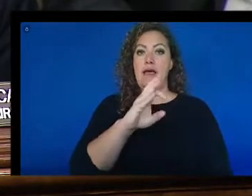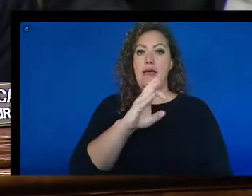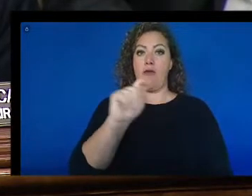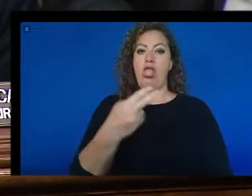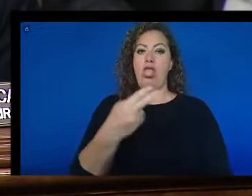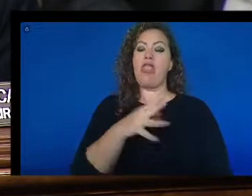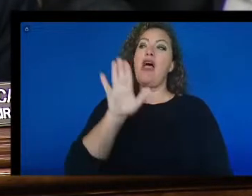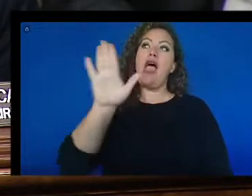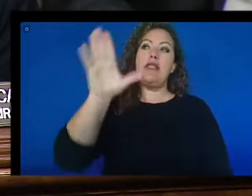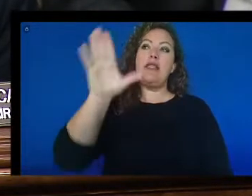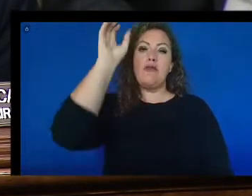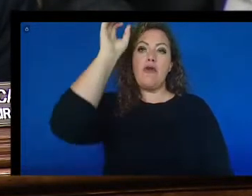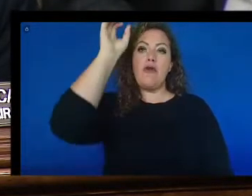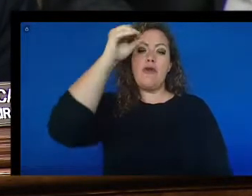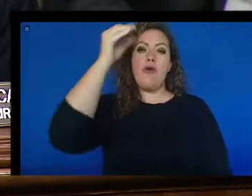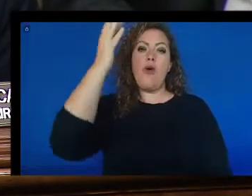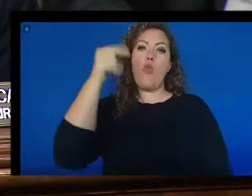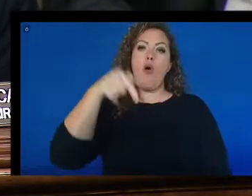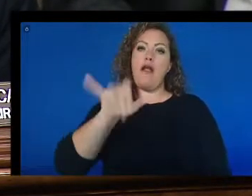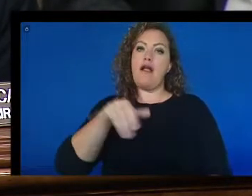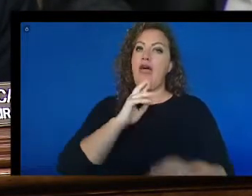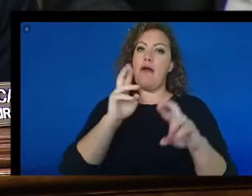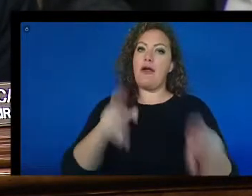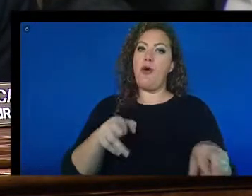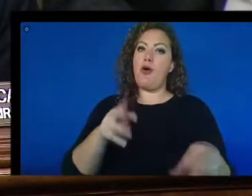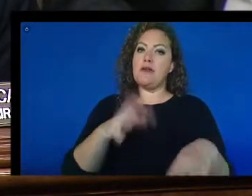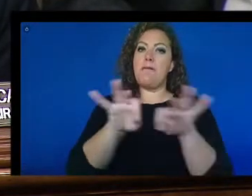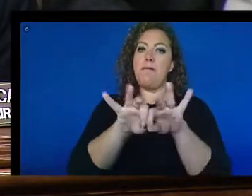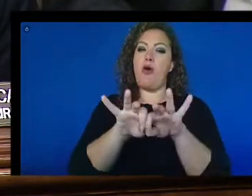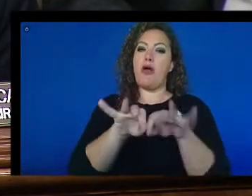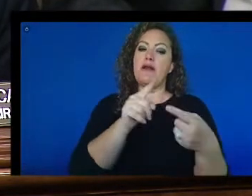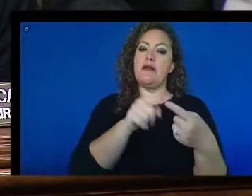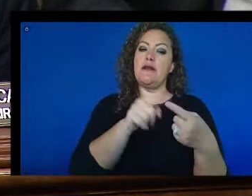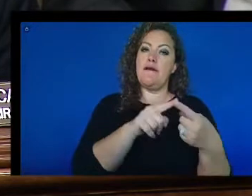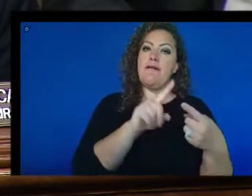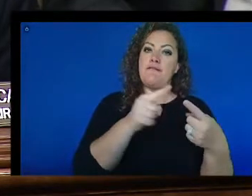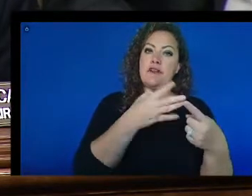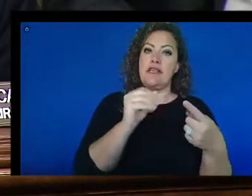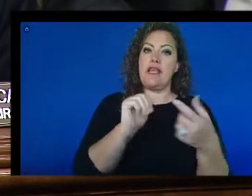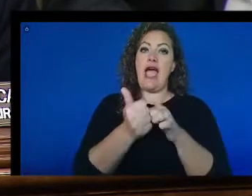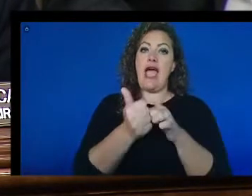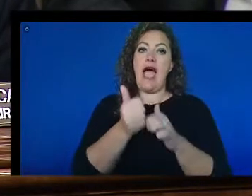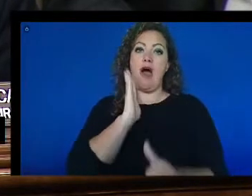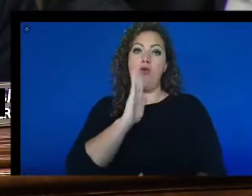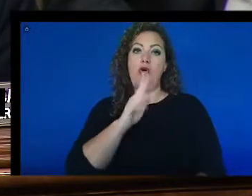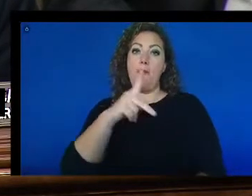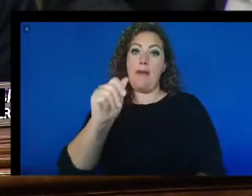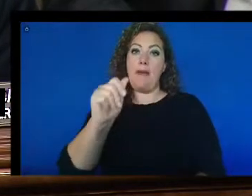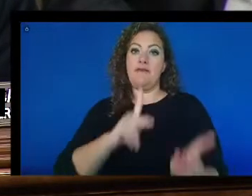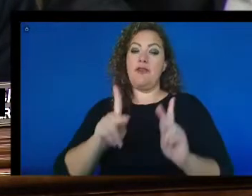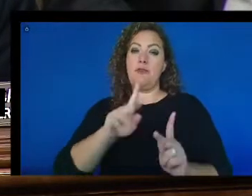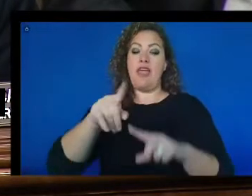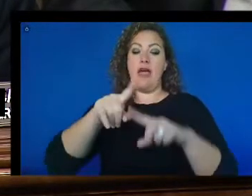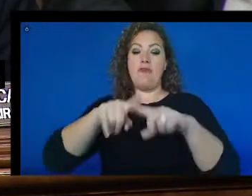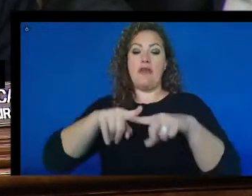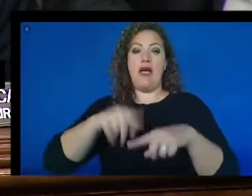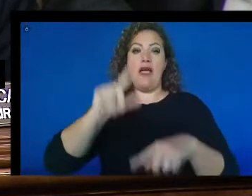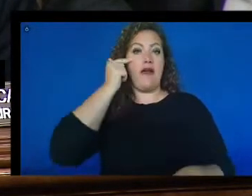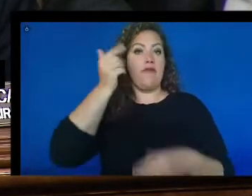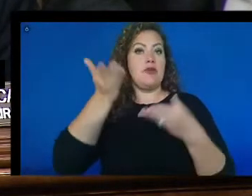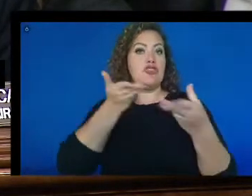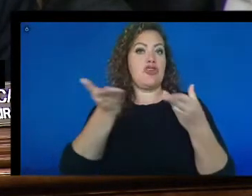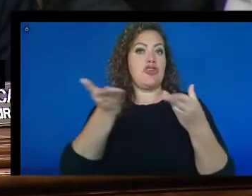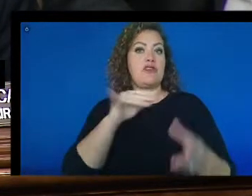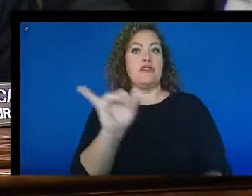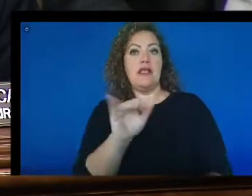these reports important, number one, and how will Pennsylvanians who rely on government services like Medicare,